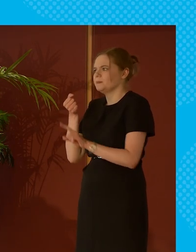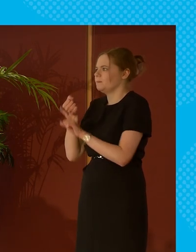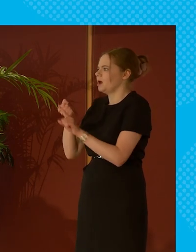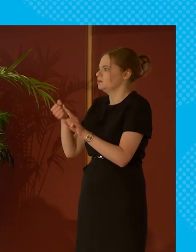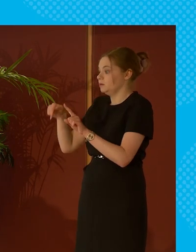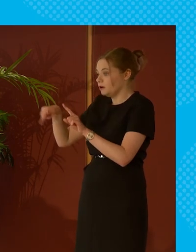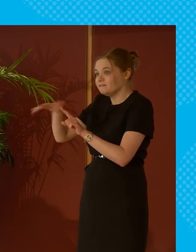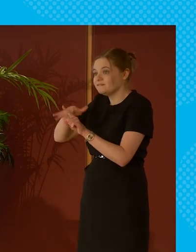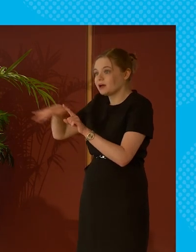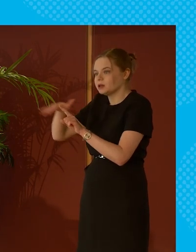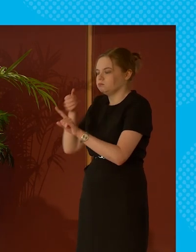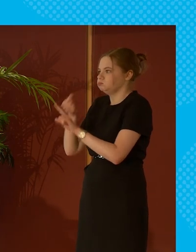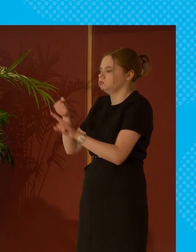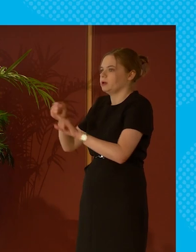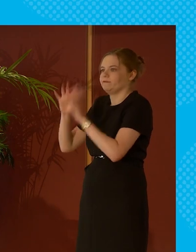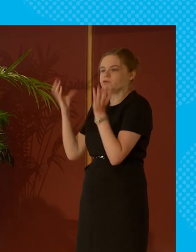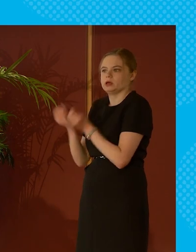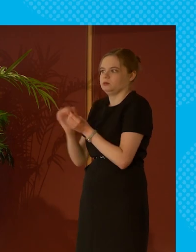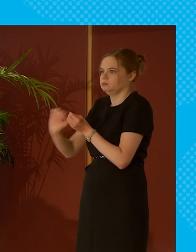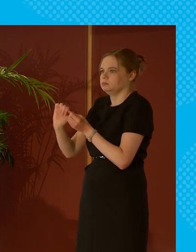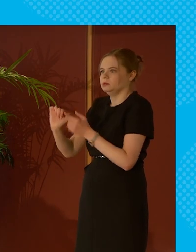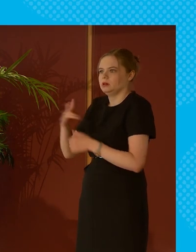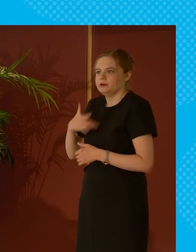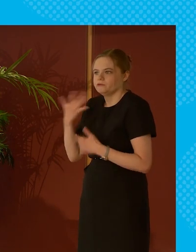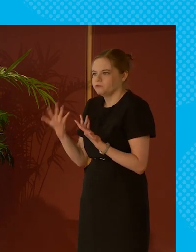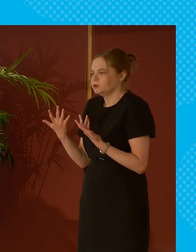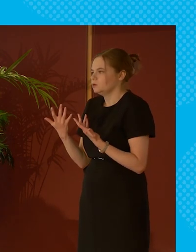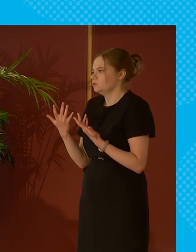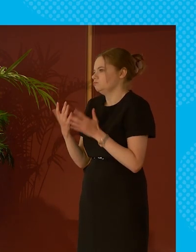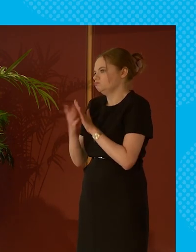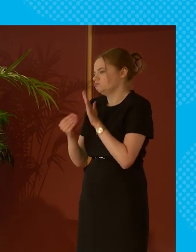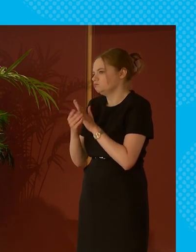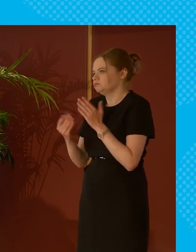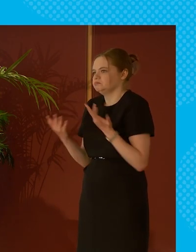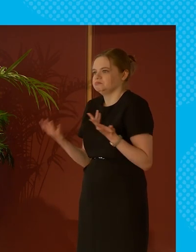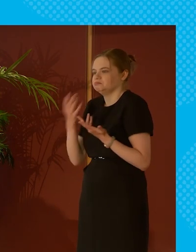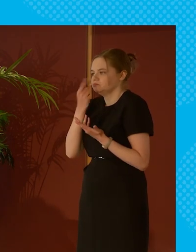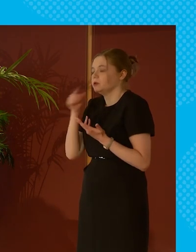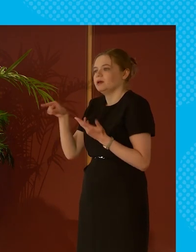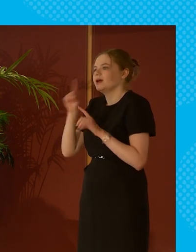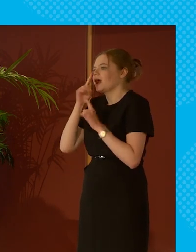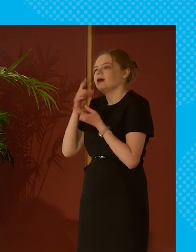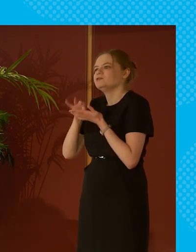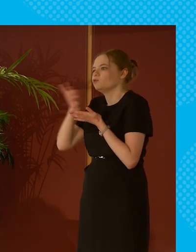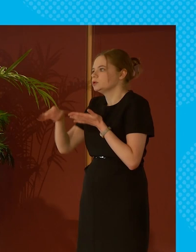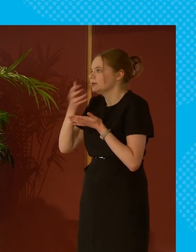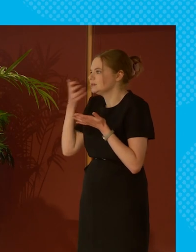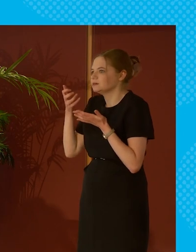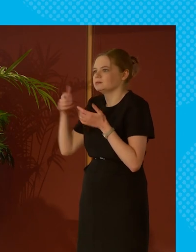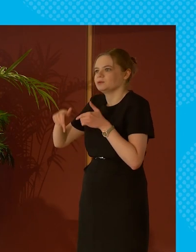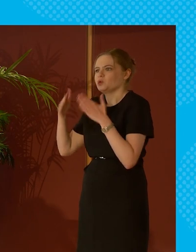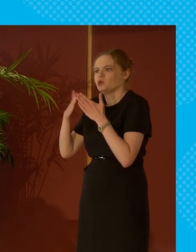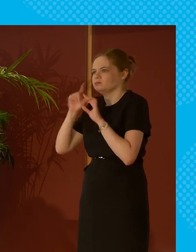every aspect of the family's lives that we work with and that can be down to whether they can afford to heat